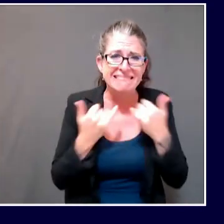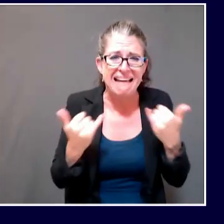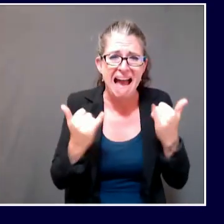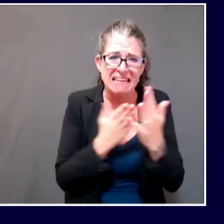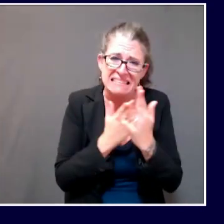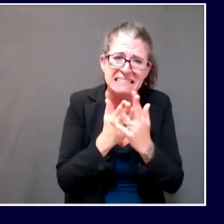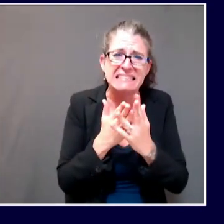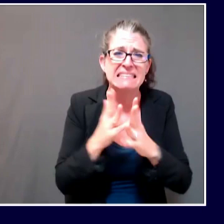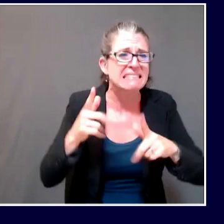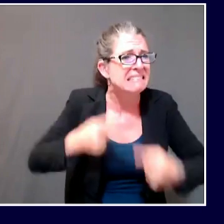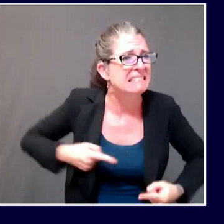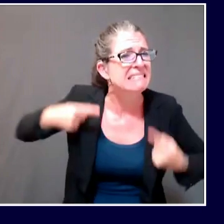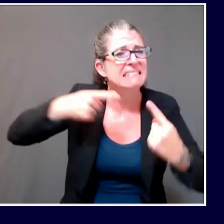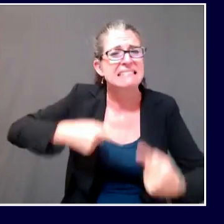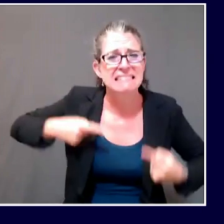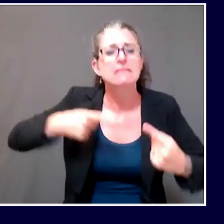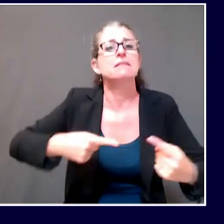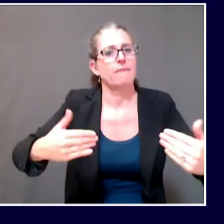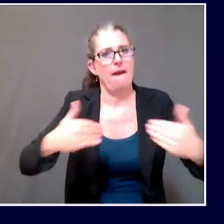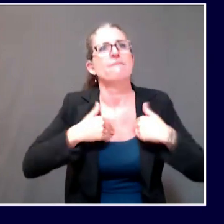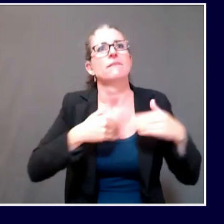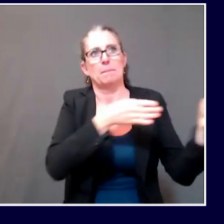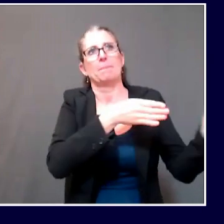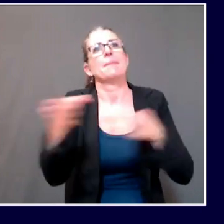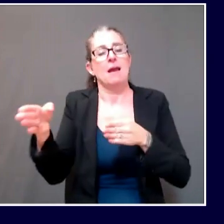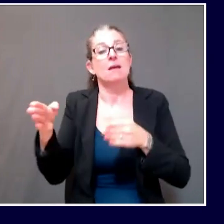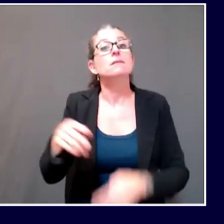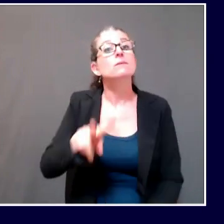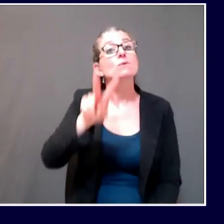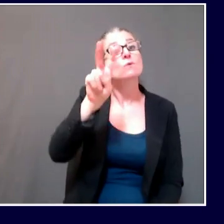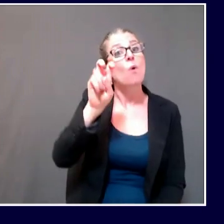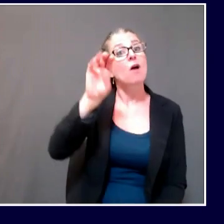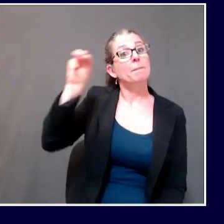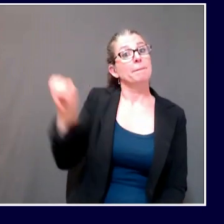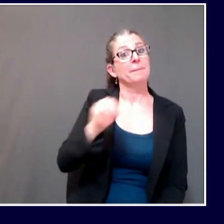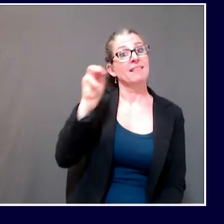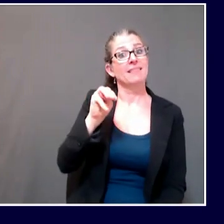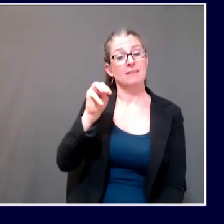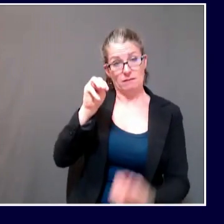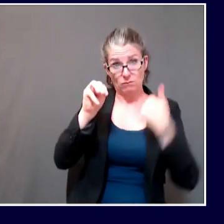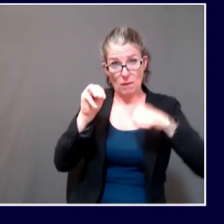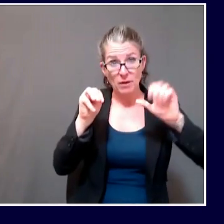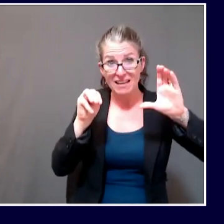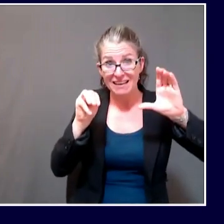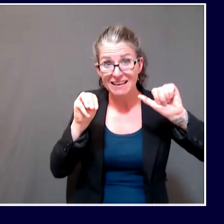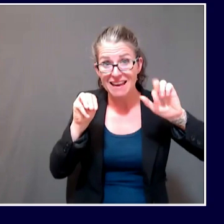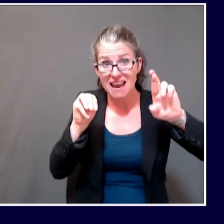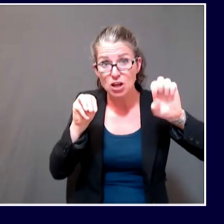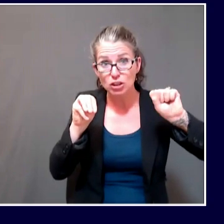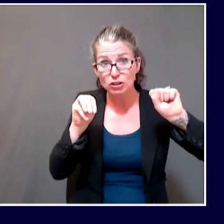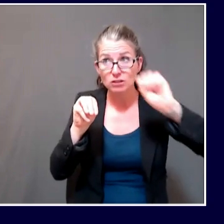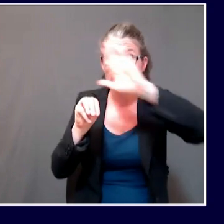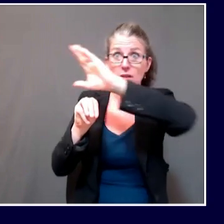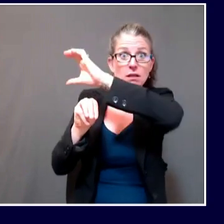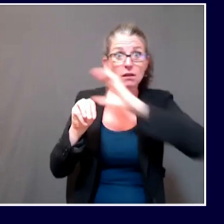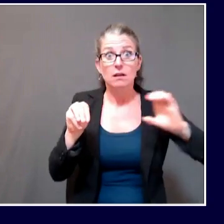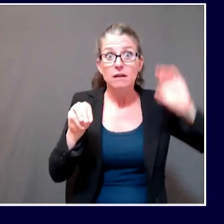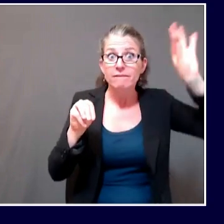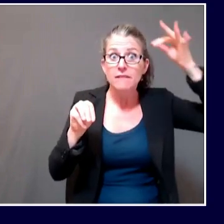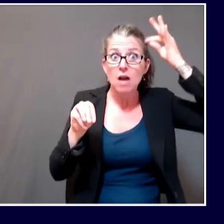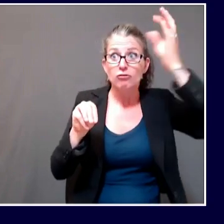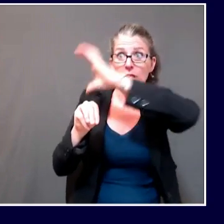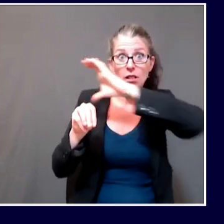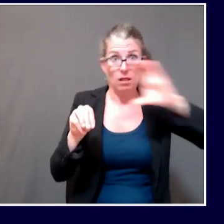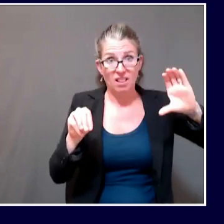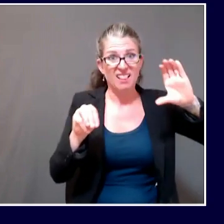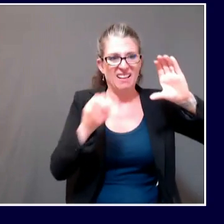be backed by $200 million in federal CARES Act, Coronavirus Relief Funds, and it will provide financial relief for